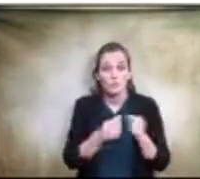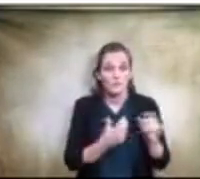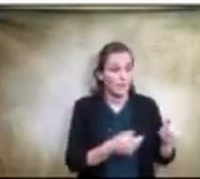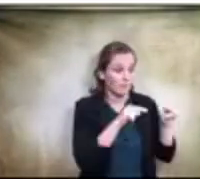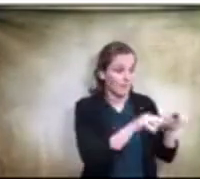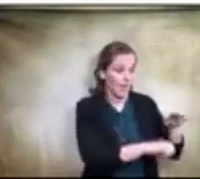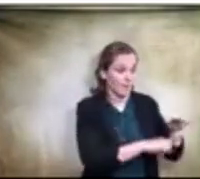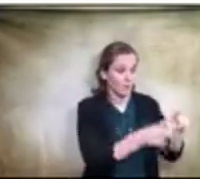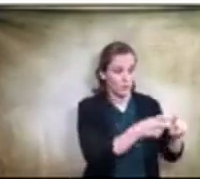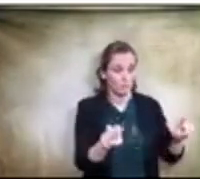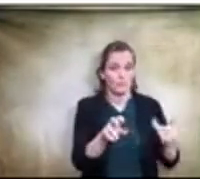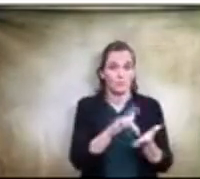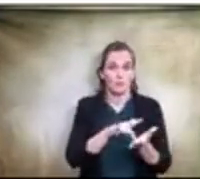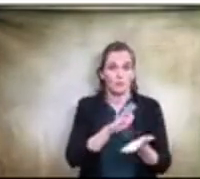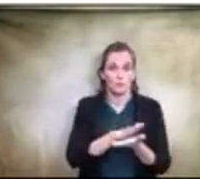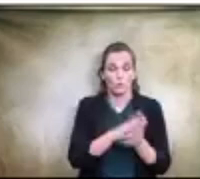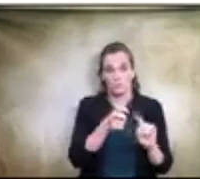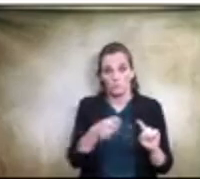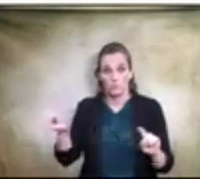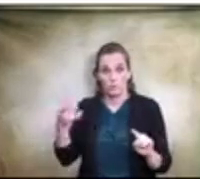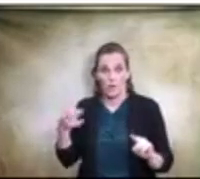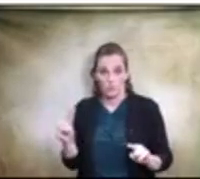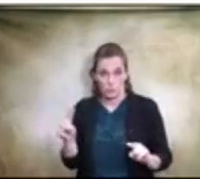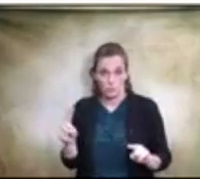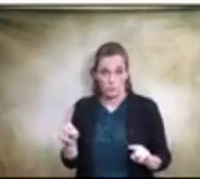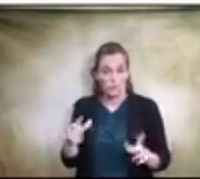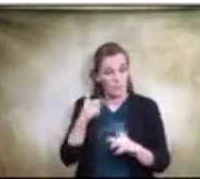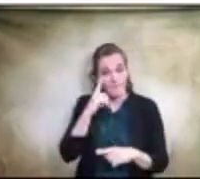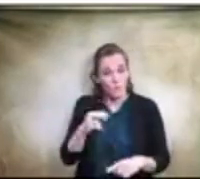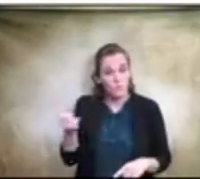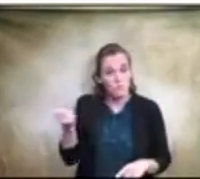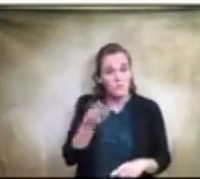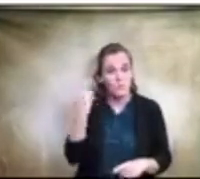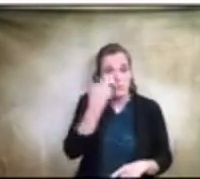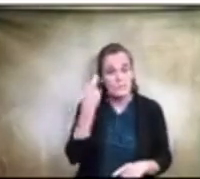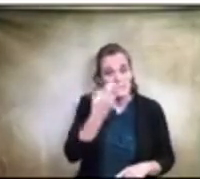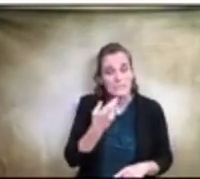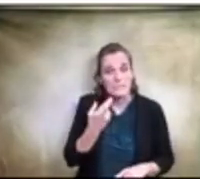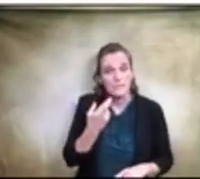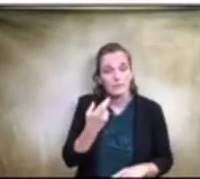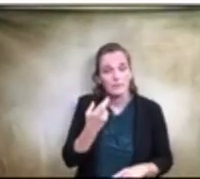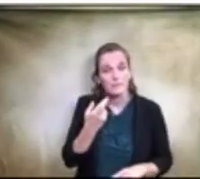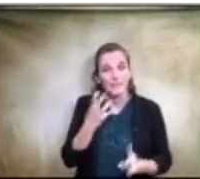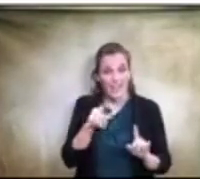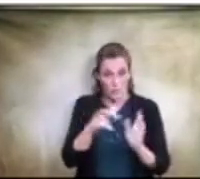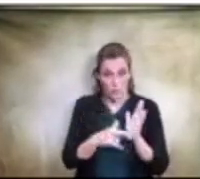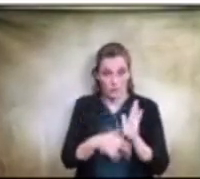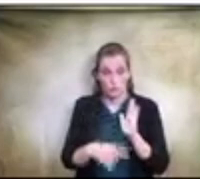for several reasons. And it states here in these,